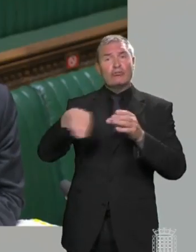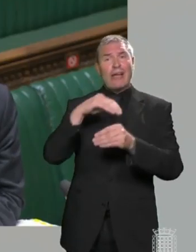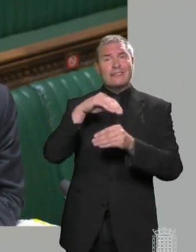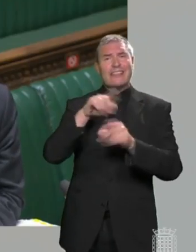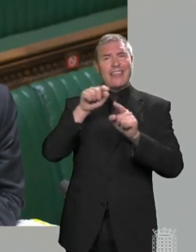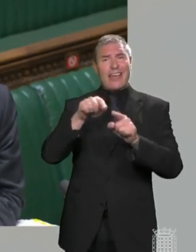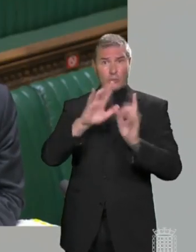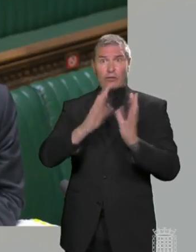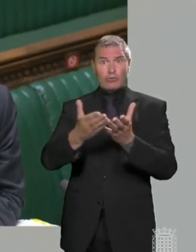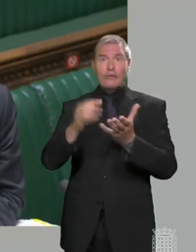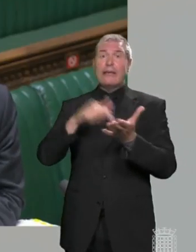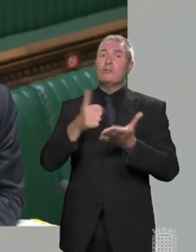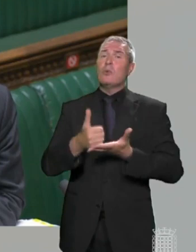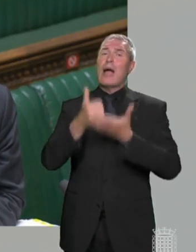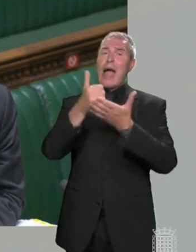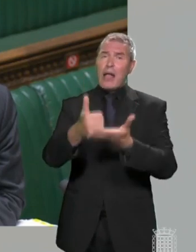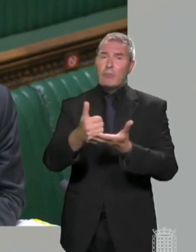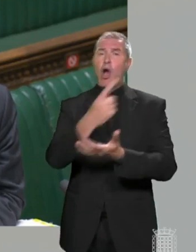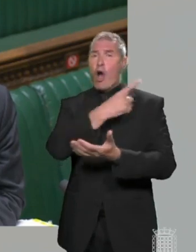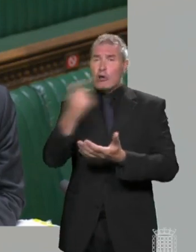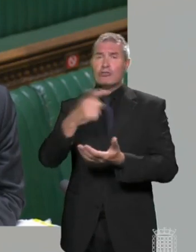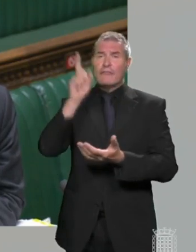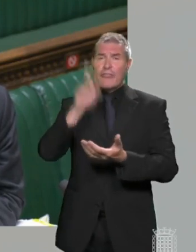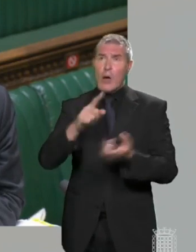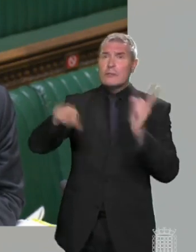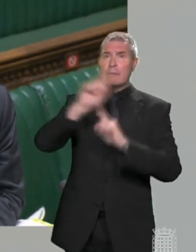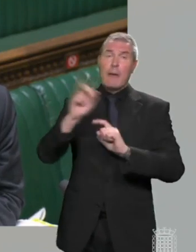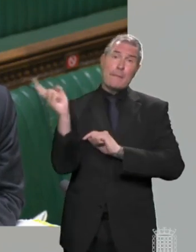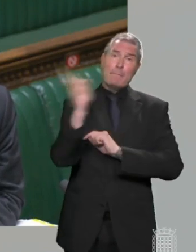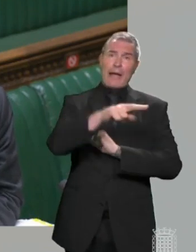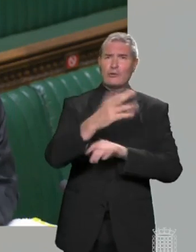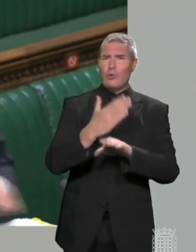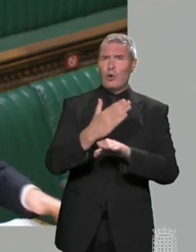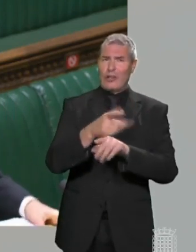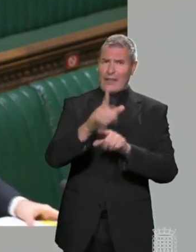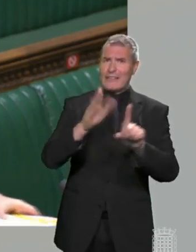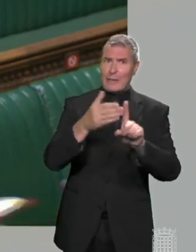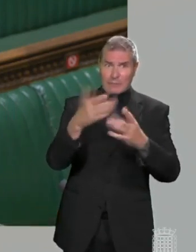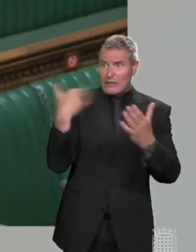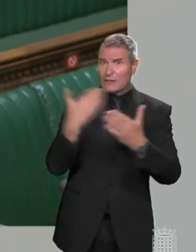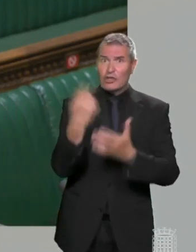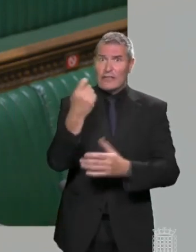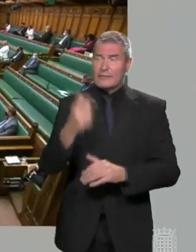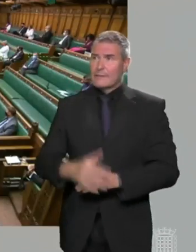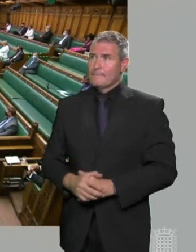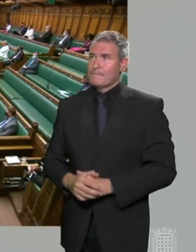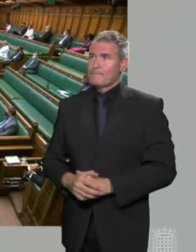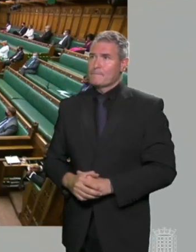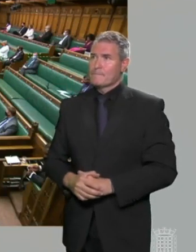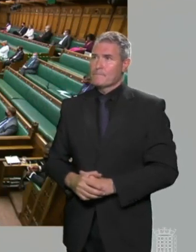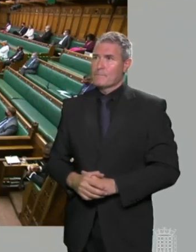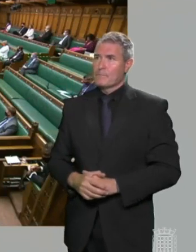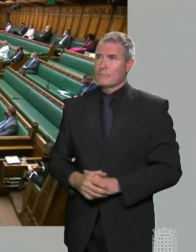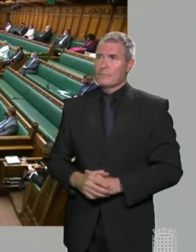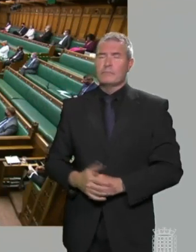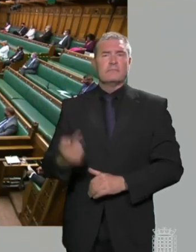this Government introduces is helping hundreds of thousands of people into work, and that is its success. Jason McArthur. Thank you, Mr Speaker.